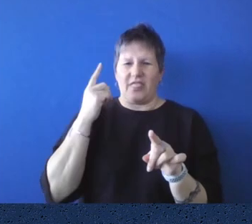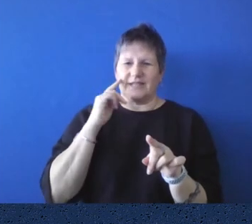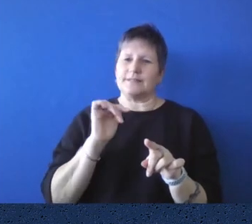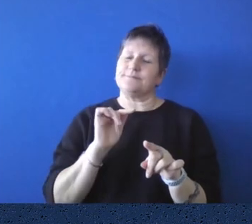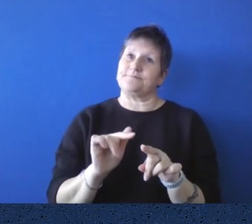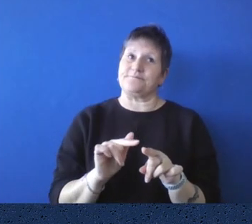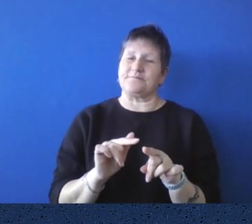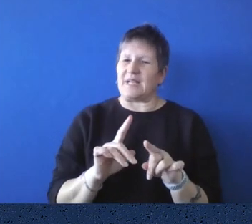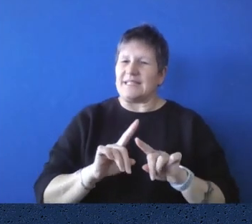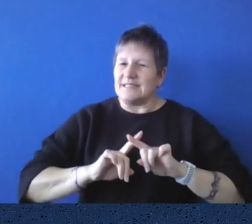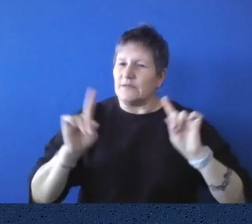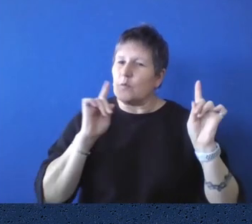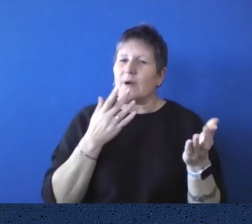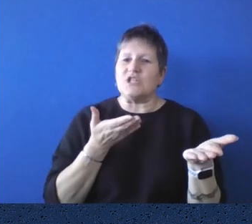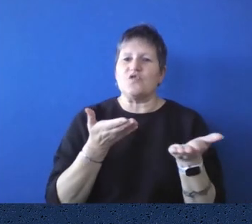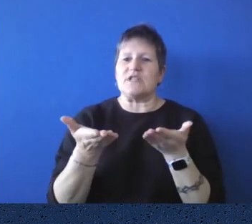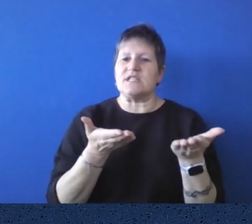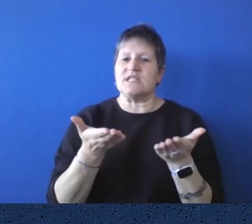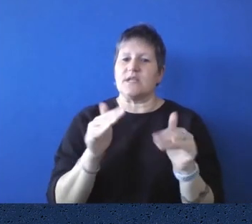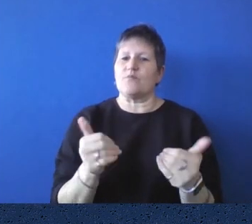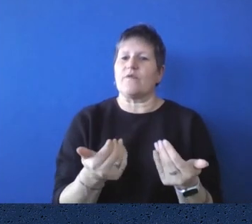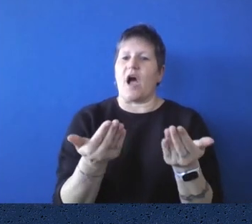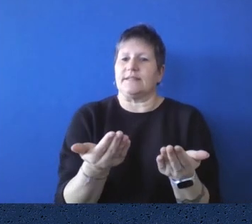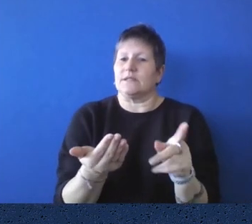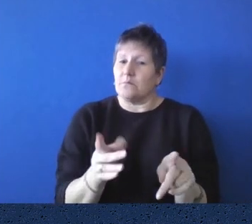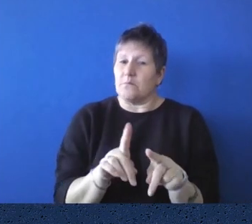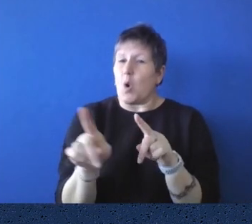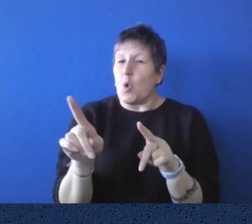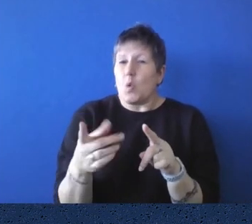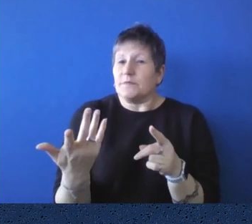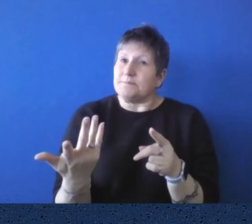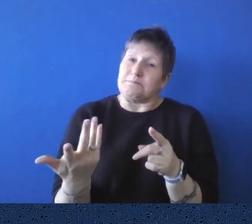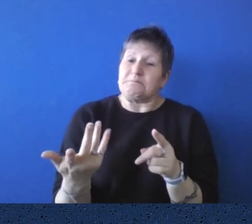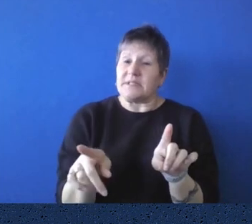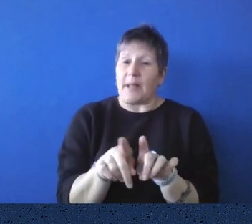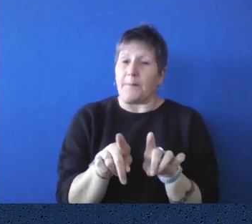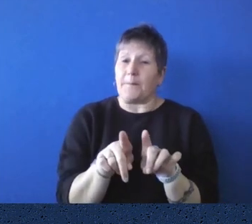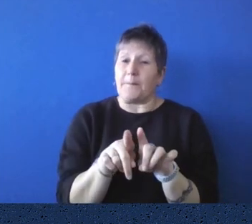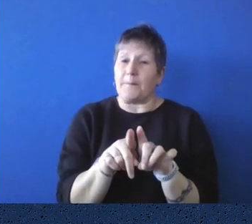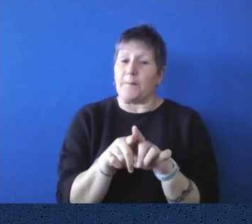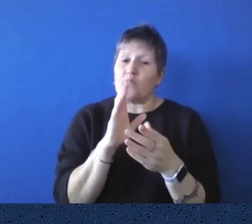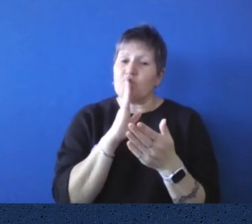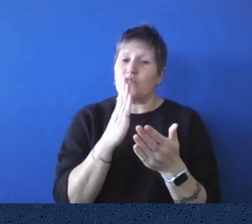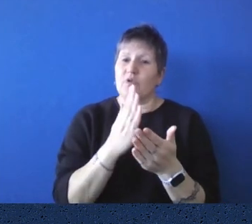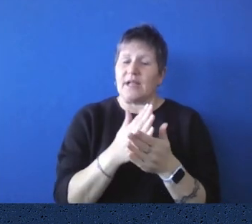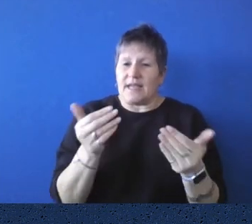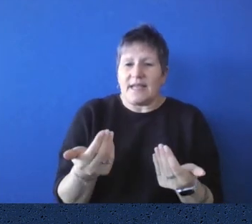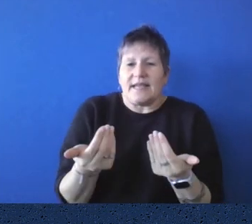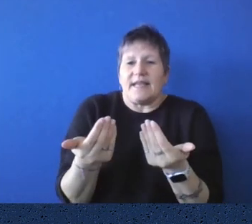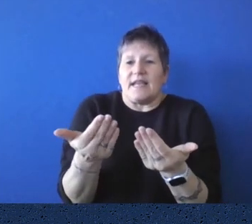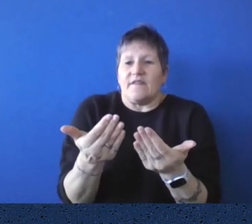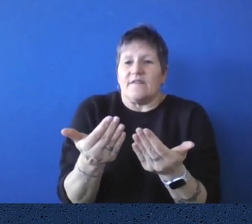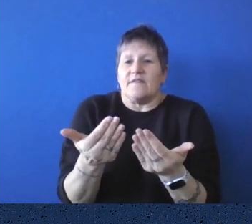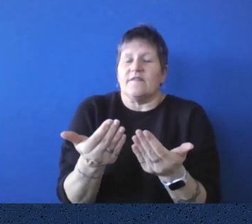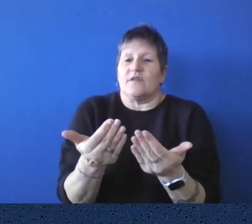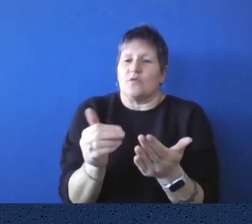provides have remained much the same, providing impartial, um, accurate, timely